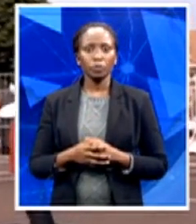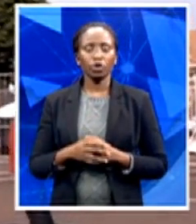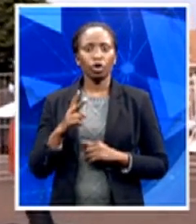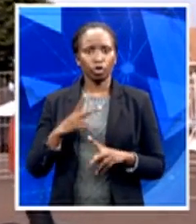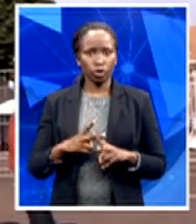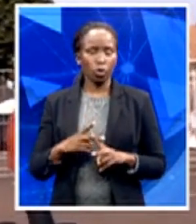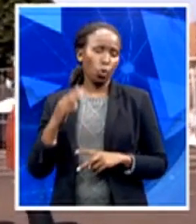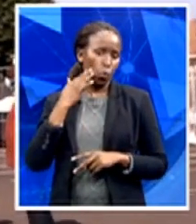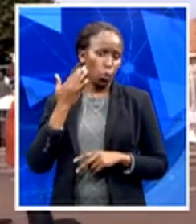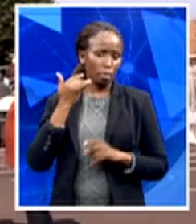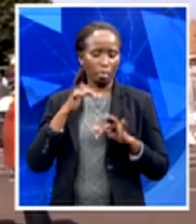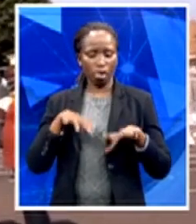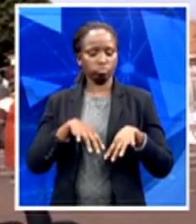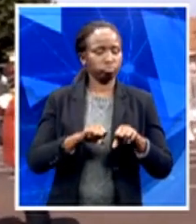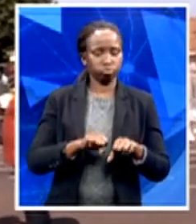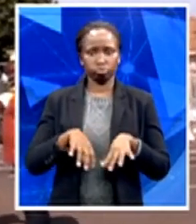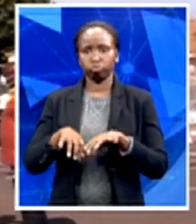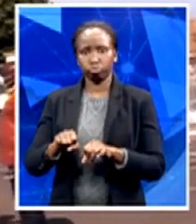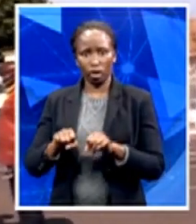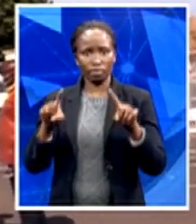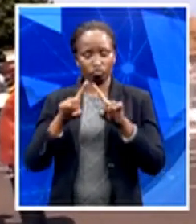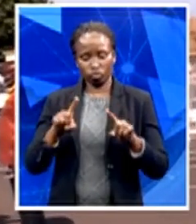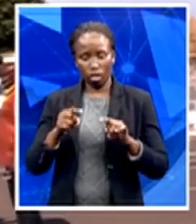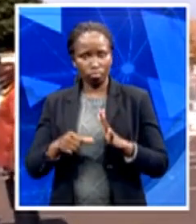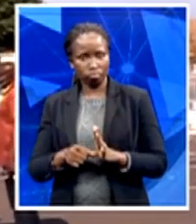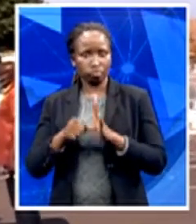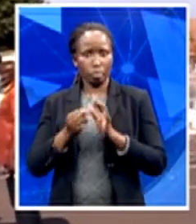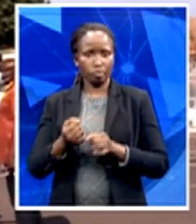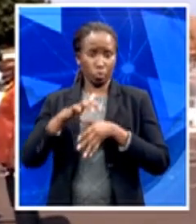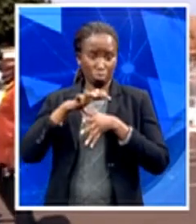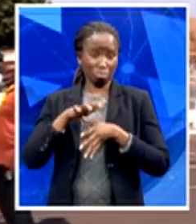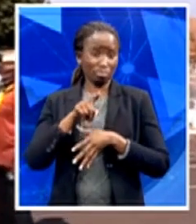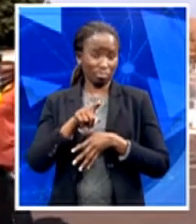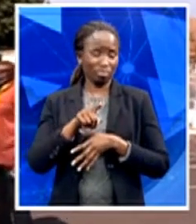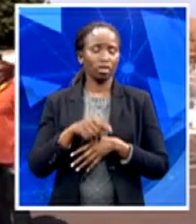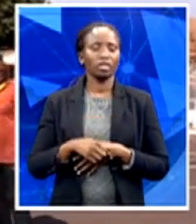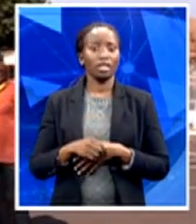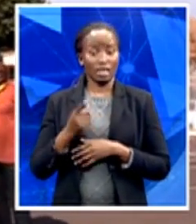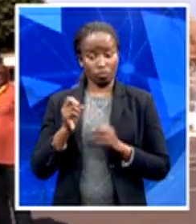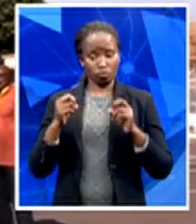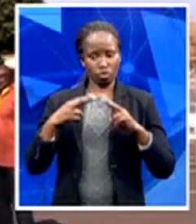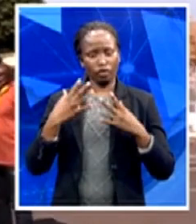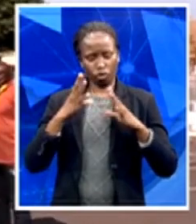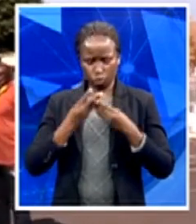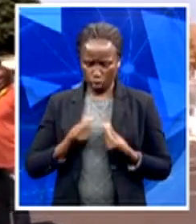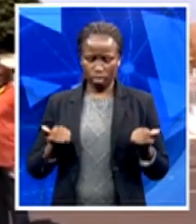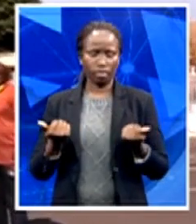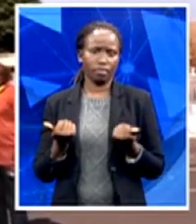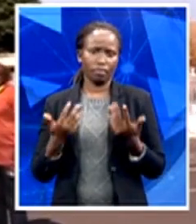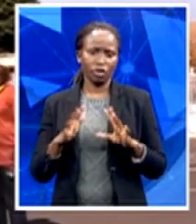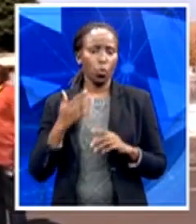And therefore, that bridge has been crossed in 1994 through the